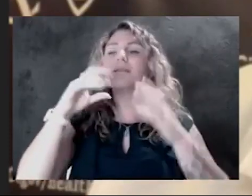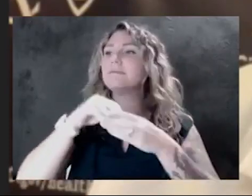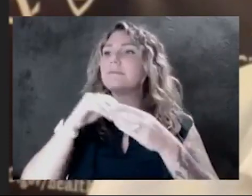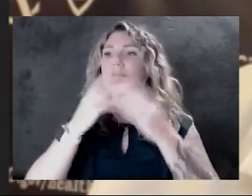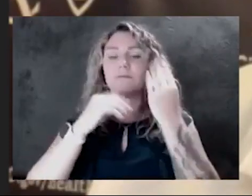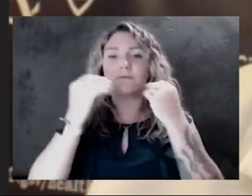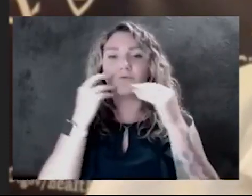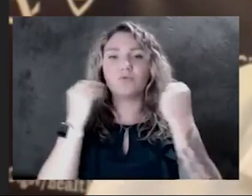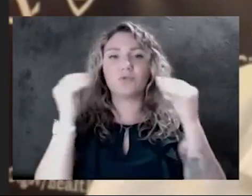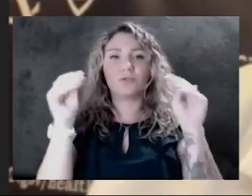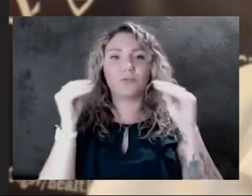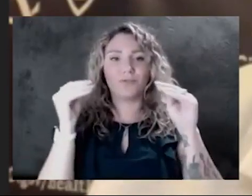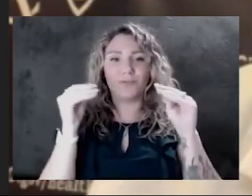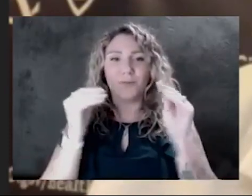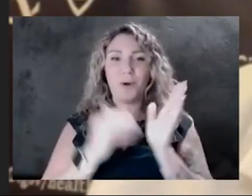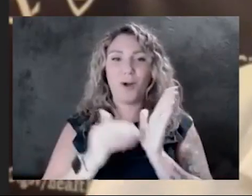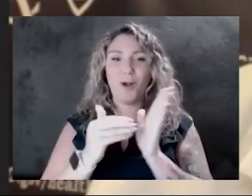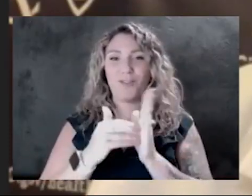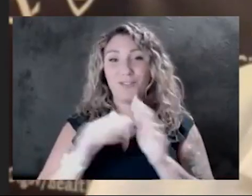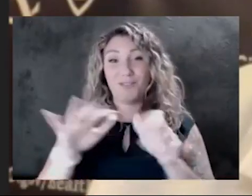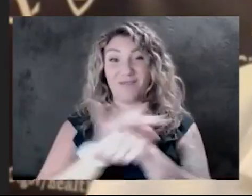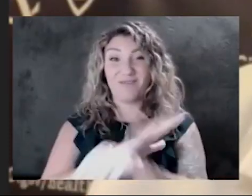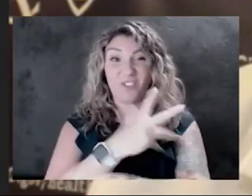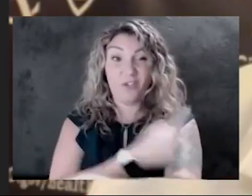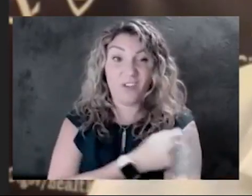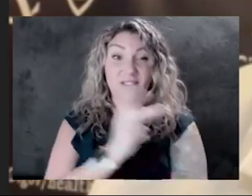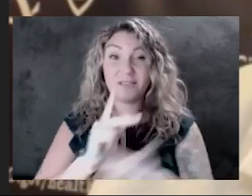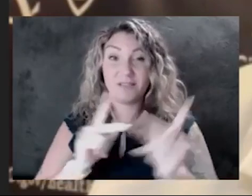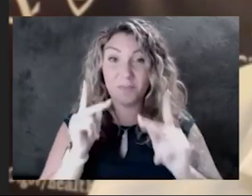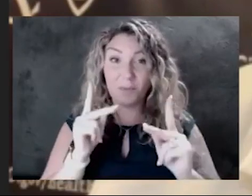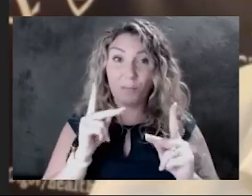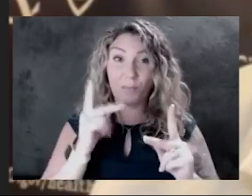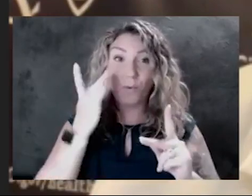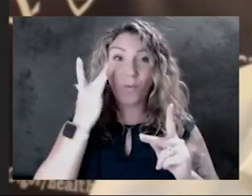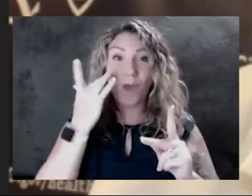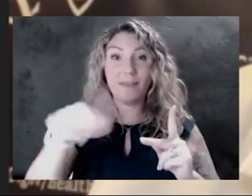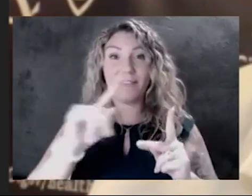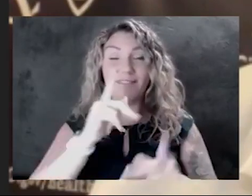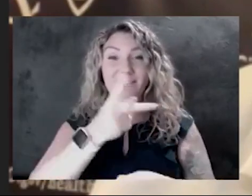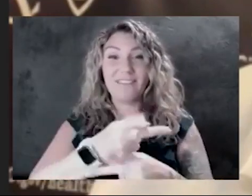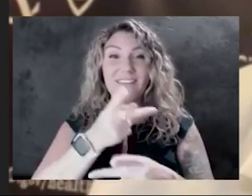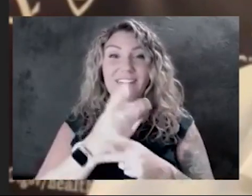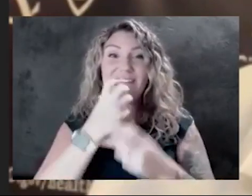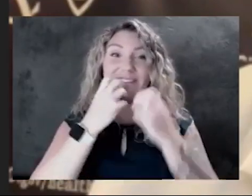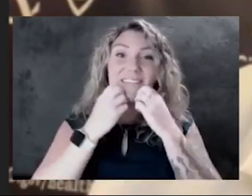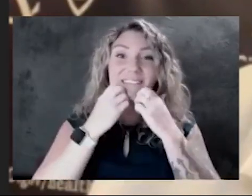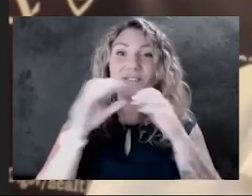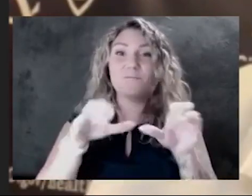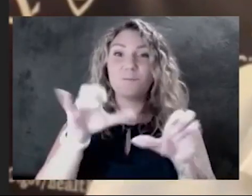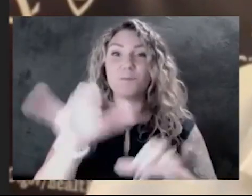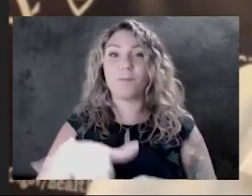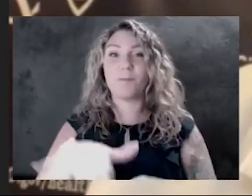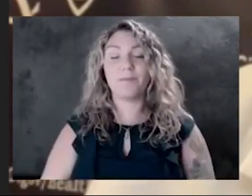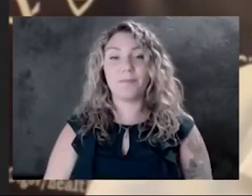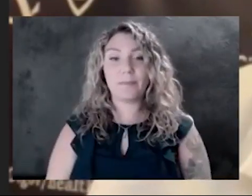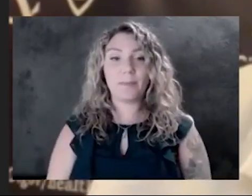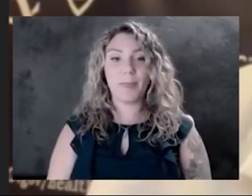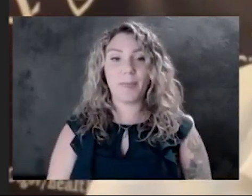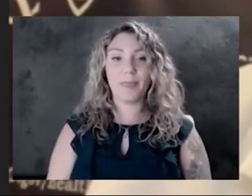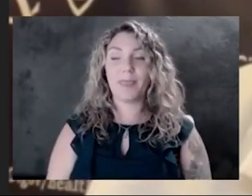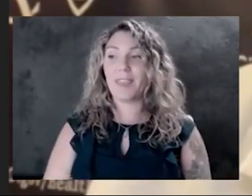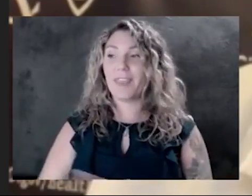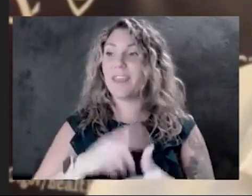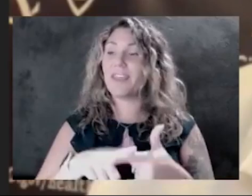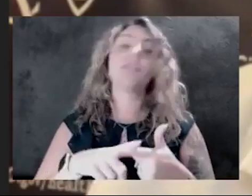were often the fully vaccinated folks because they cared about it and were doing it. And then the unvaccinated